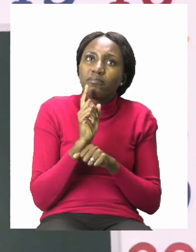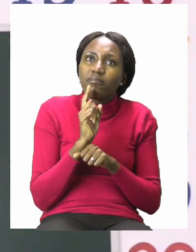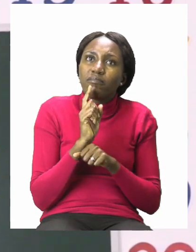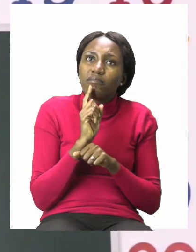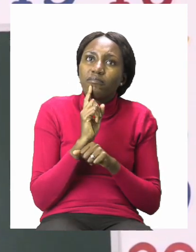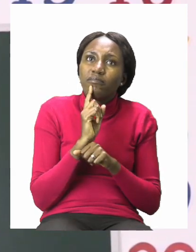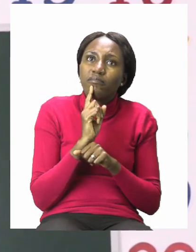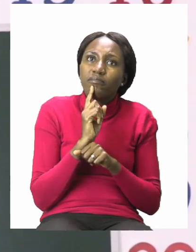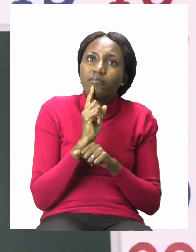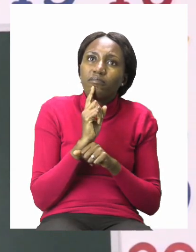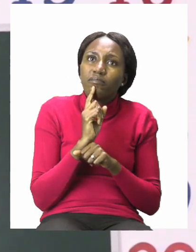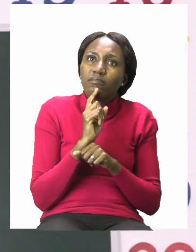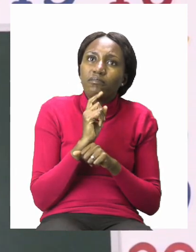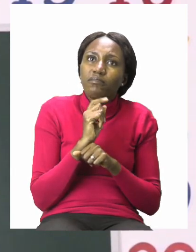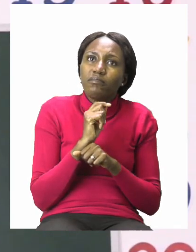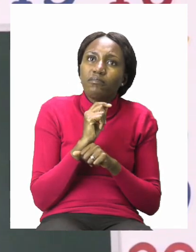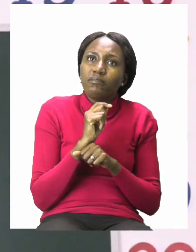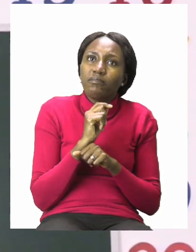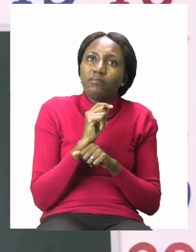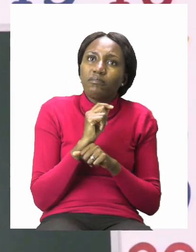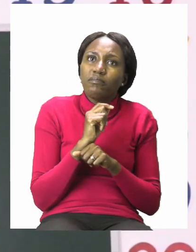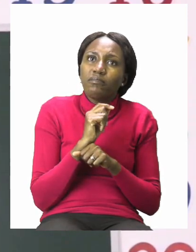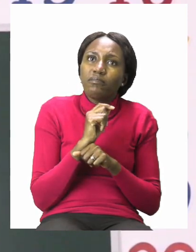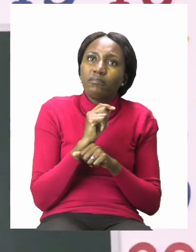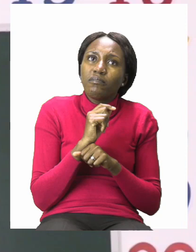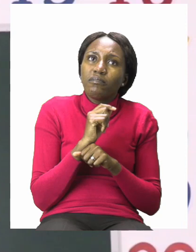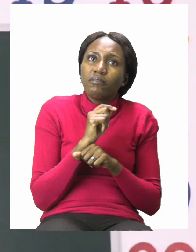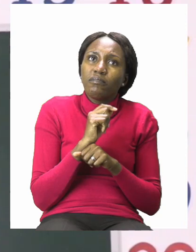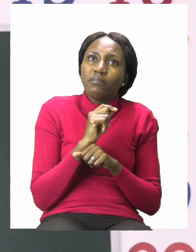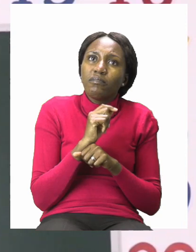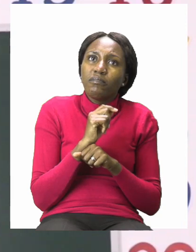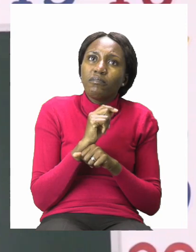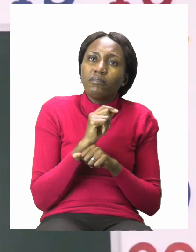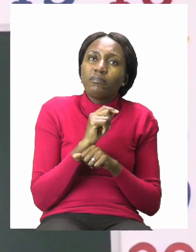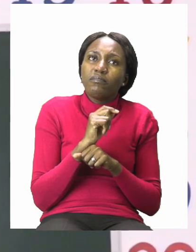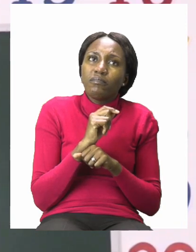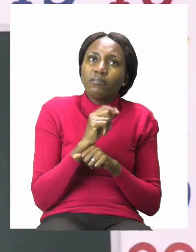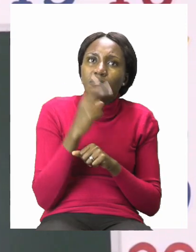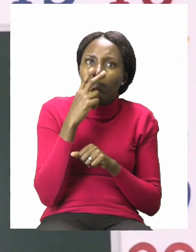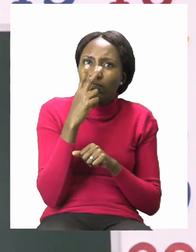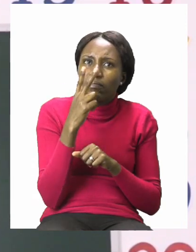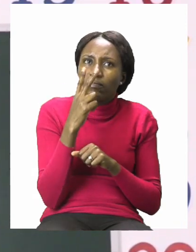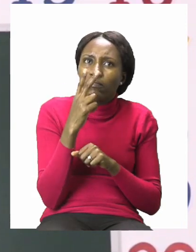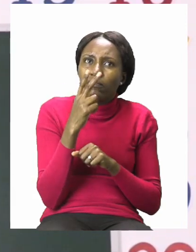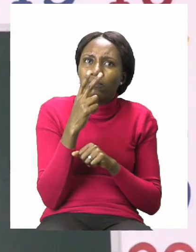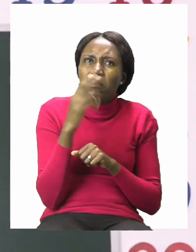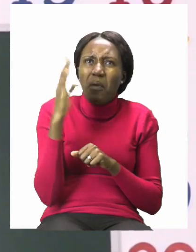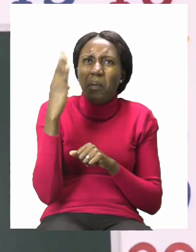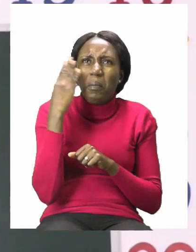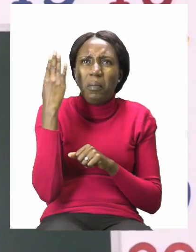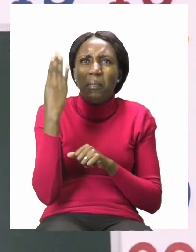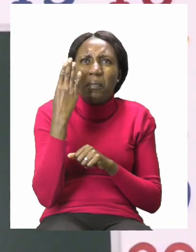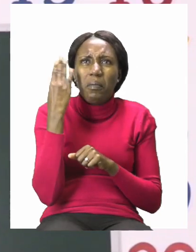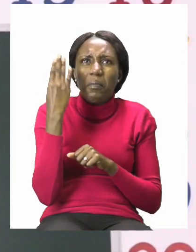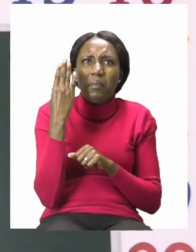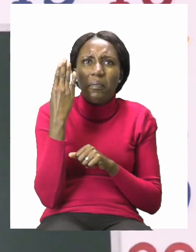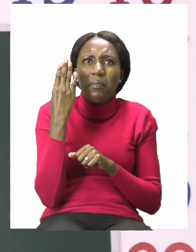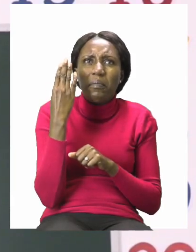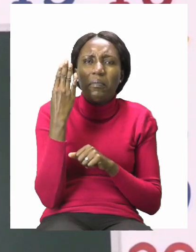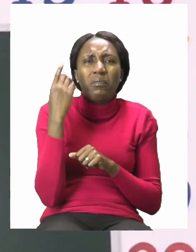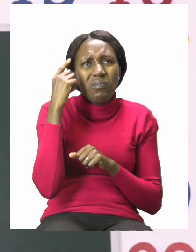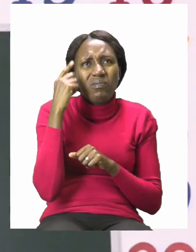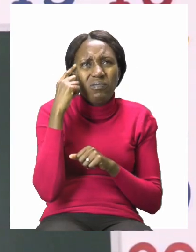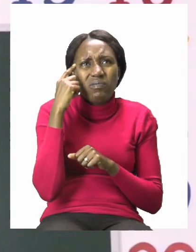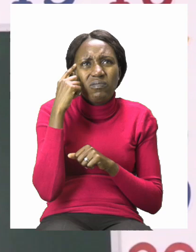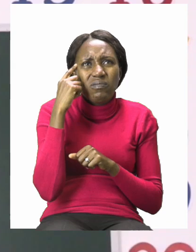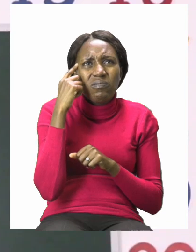is take this corner piece. Now, the corner piece you can see has blue on it. So, I'm thinking it